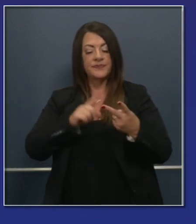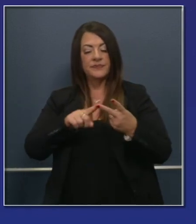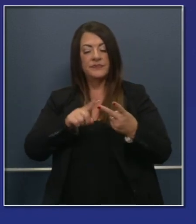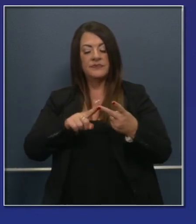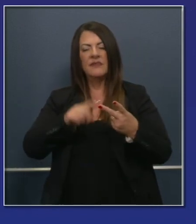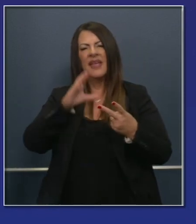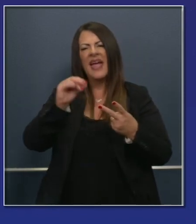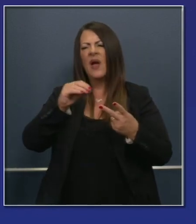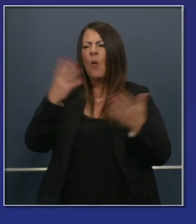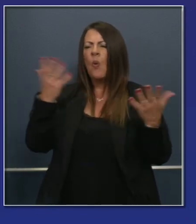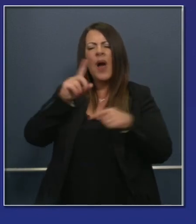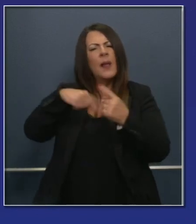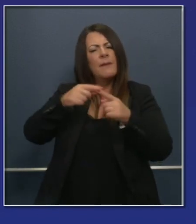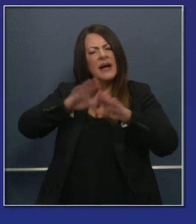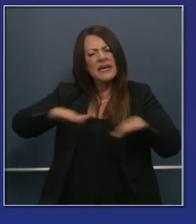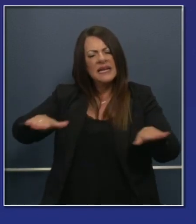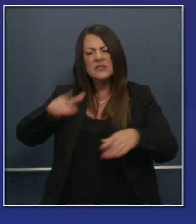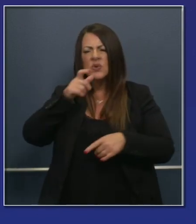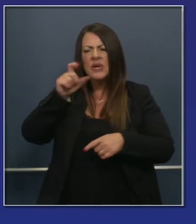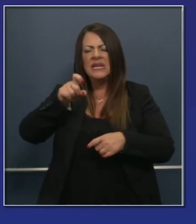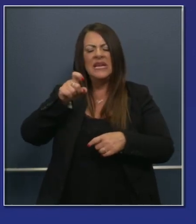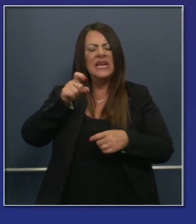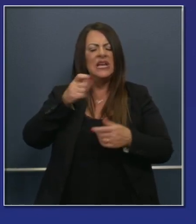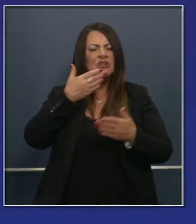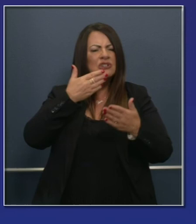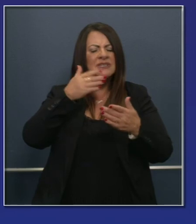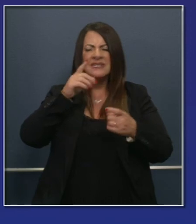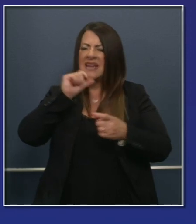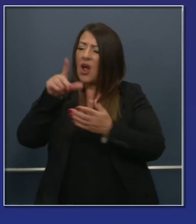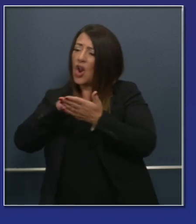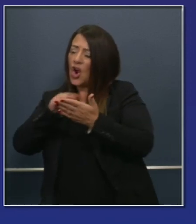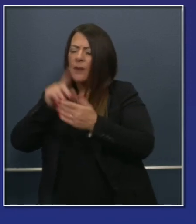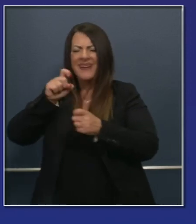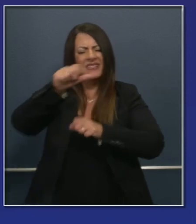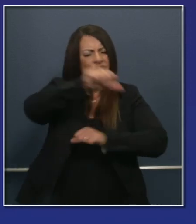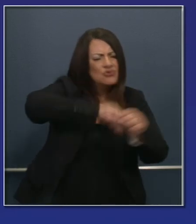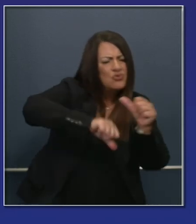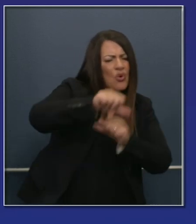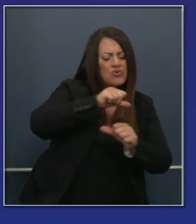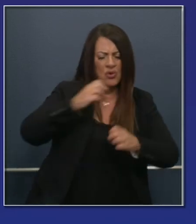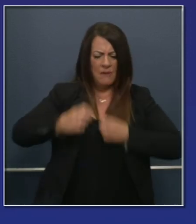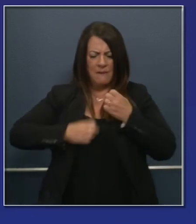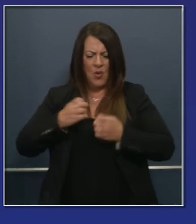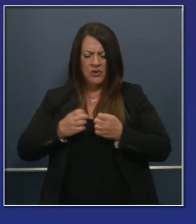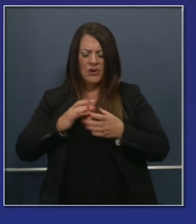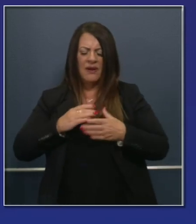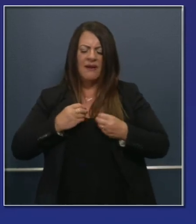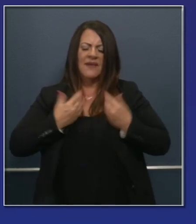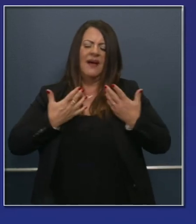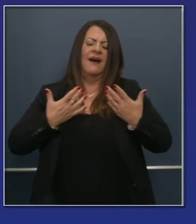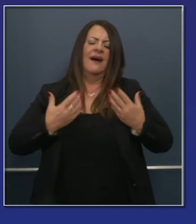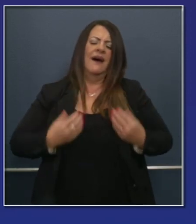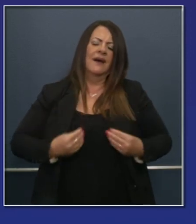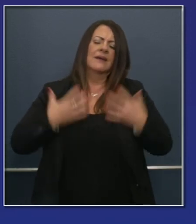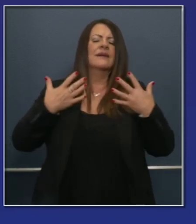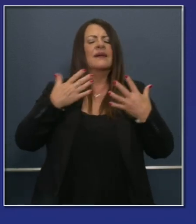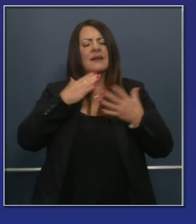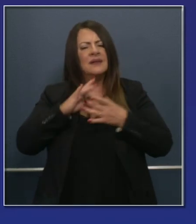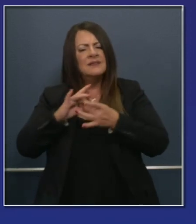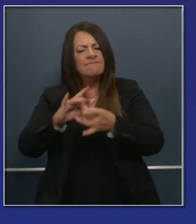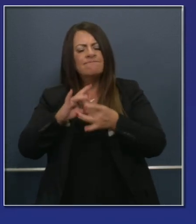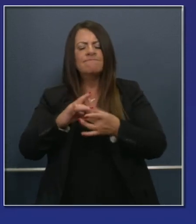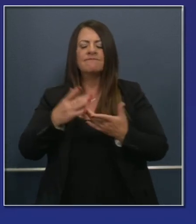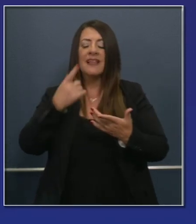about the social emotional learning needs of our students. And that distance learning mitigation fund that the governor talks about allows schools to get counseling